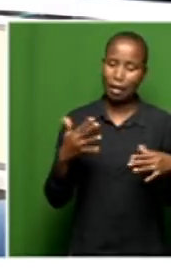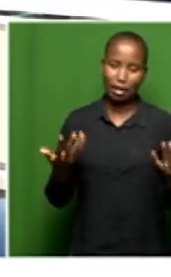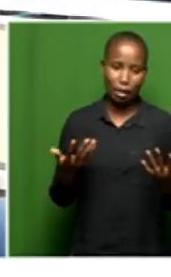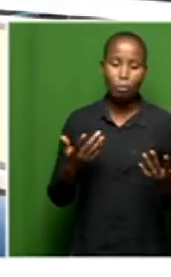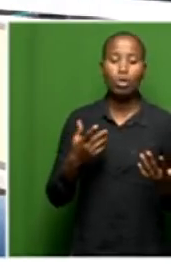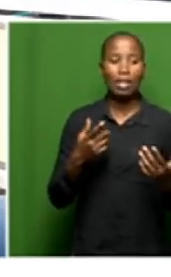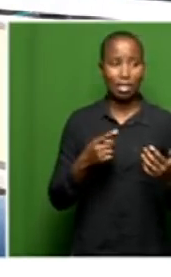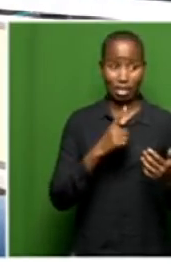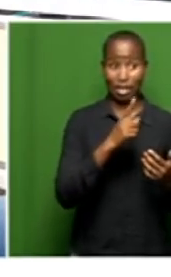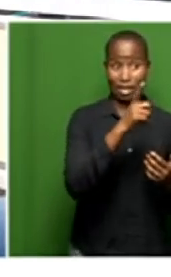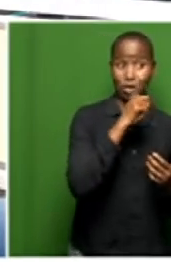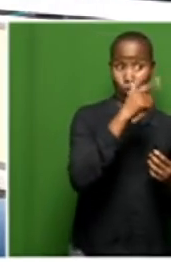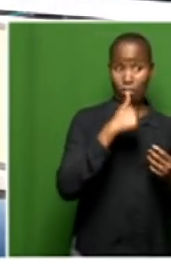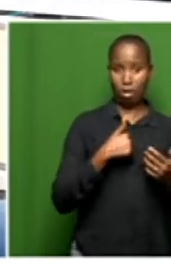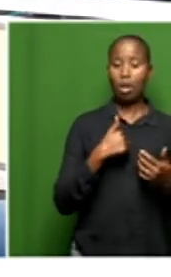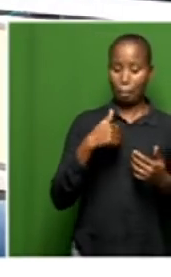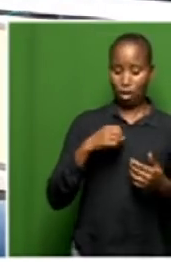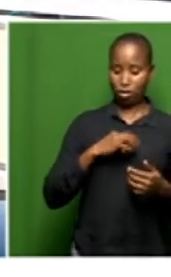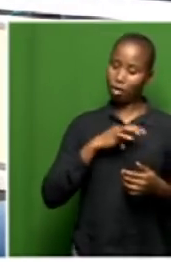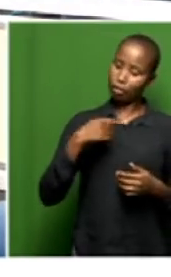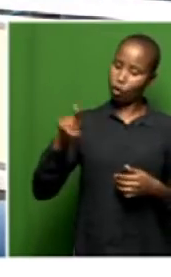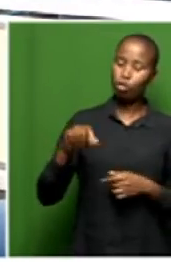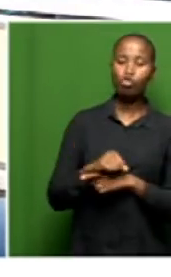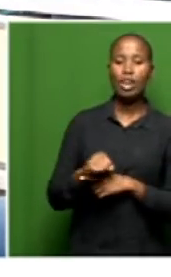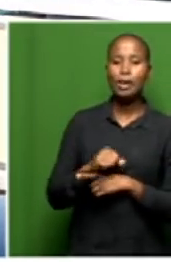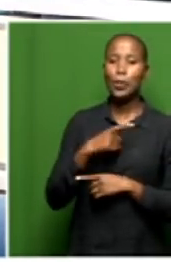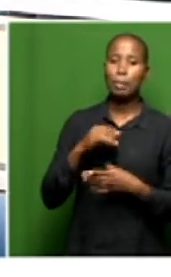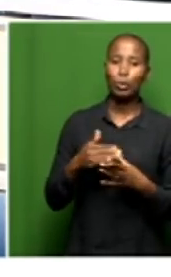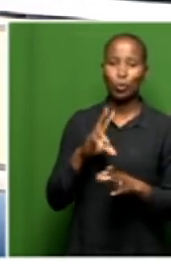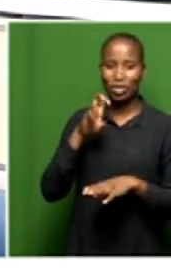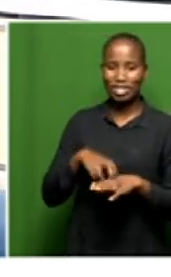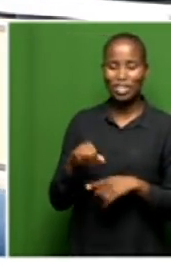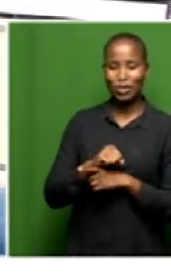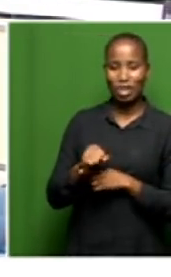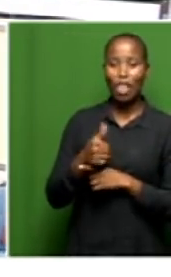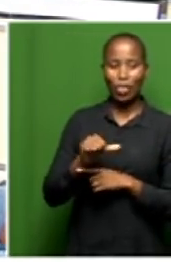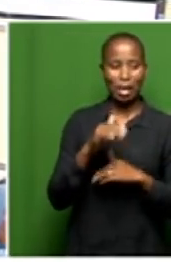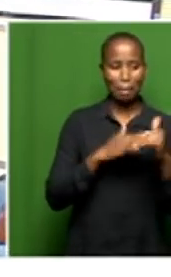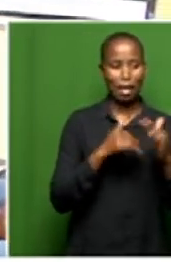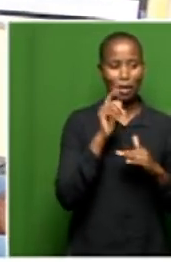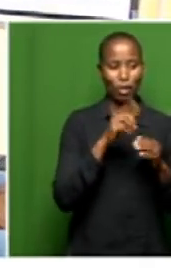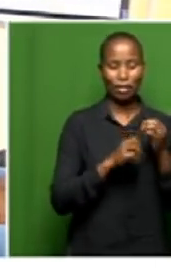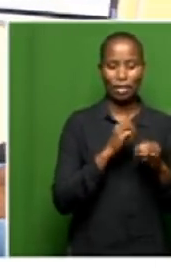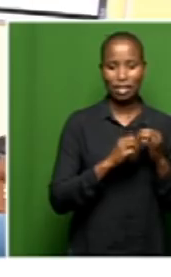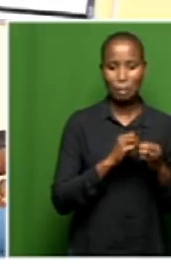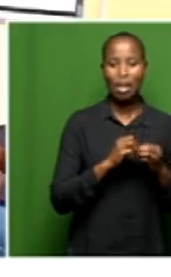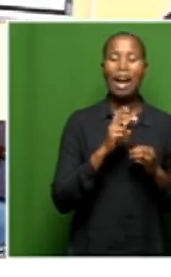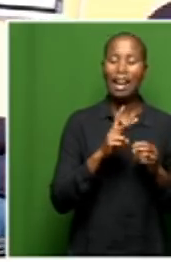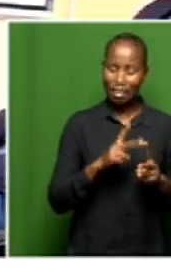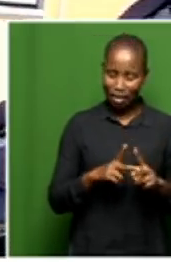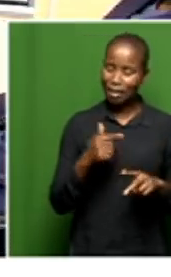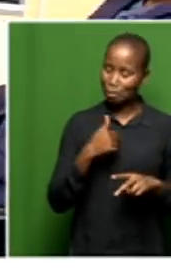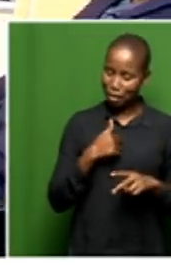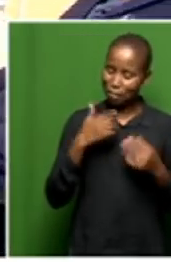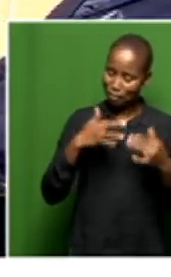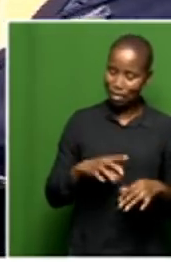told me to put the staff into training because it is necessary. And then the building will be fixed. Once again, I reiterate the fact that